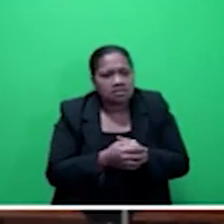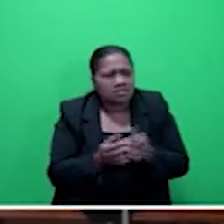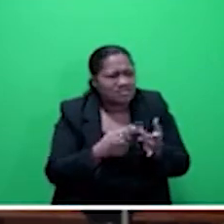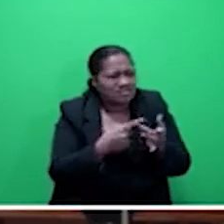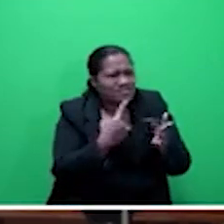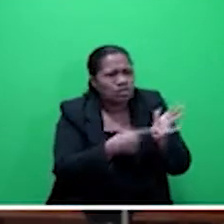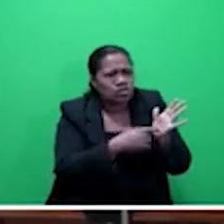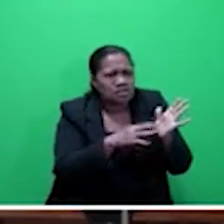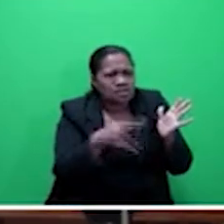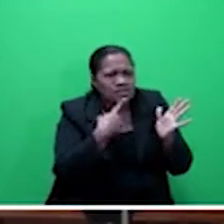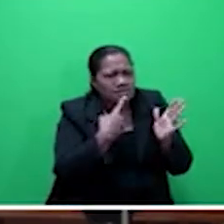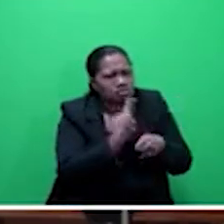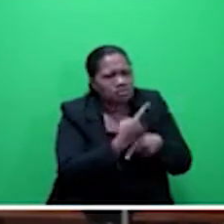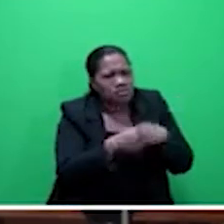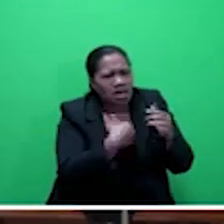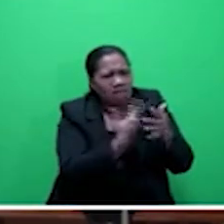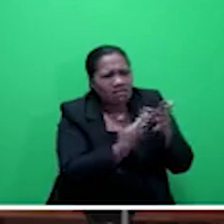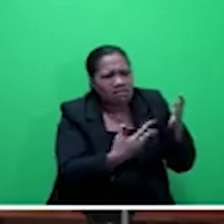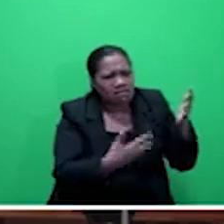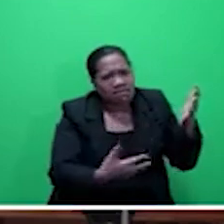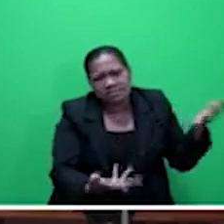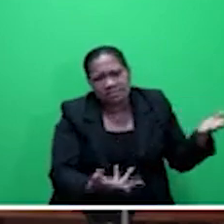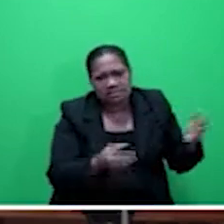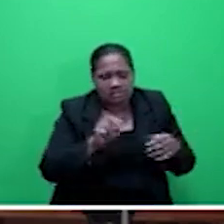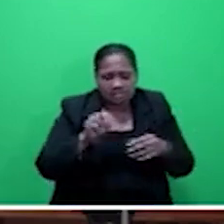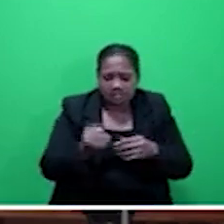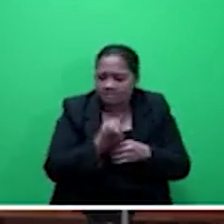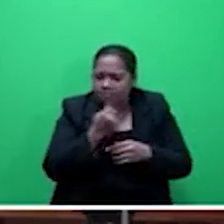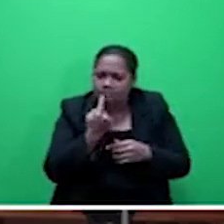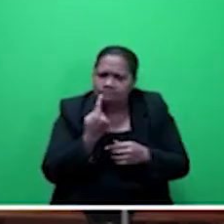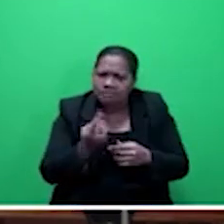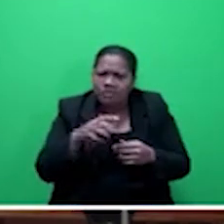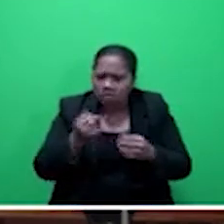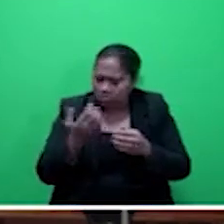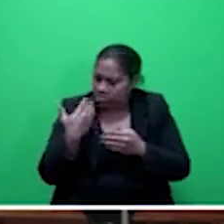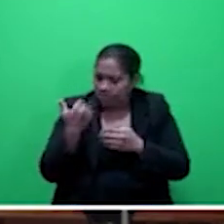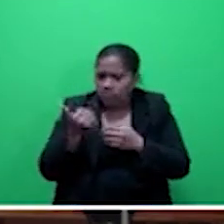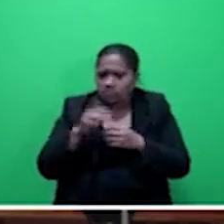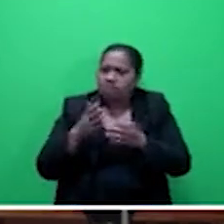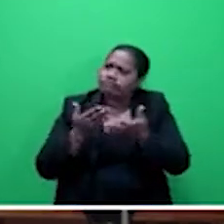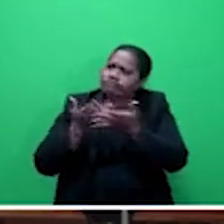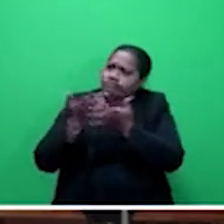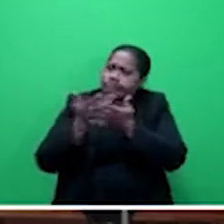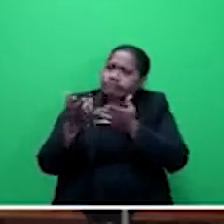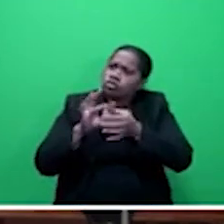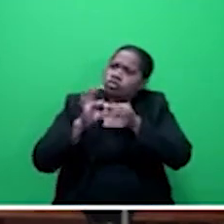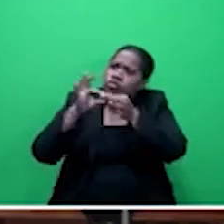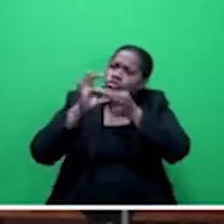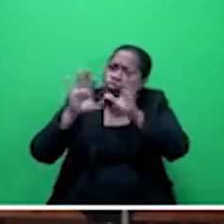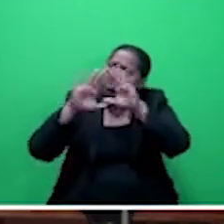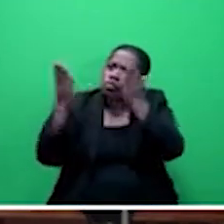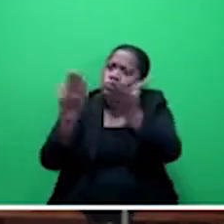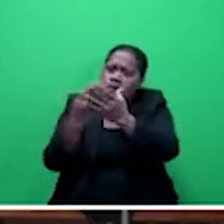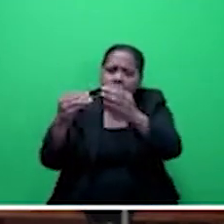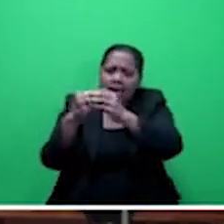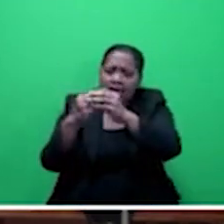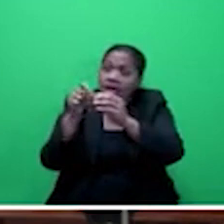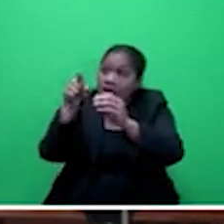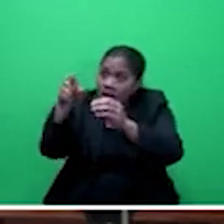a very long way away from there. I have to tell you, as we have highlighted in Parliament before, that we are working with the World Bank. They came up with one insurance product.